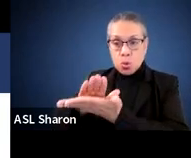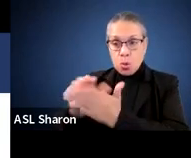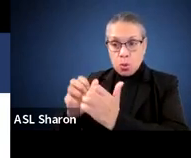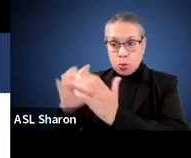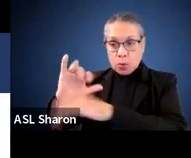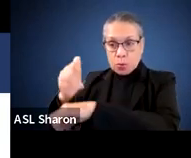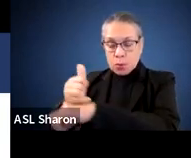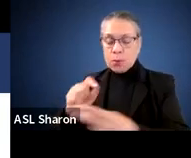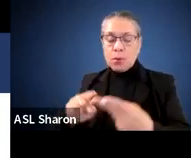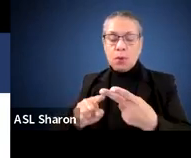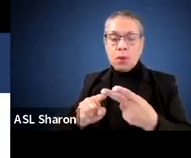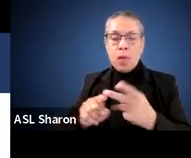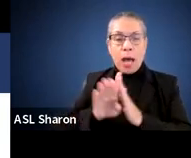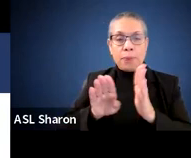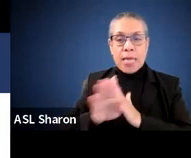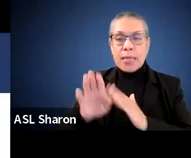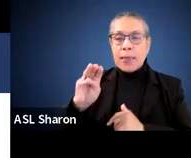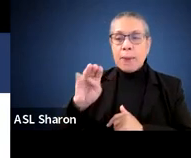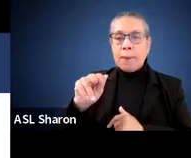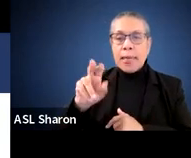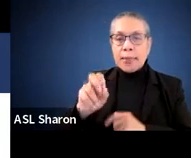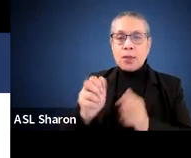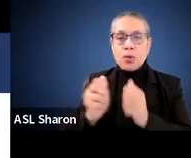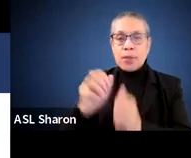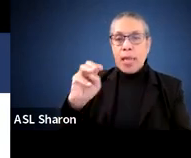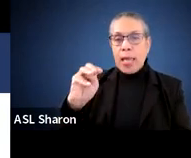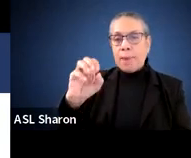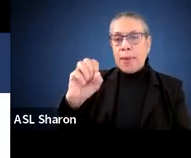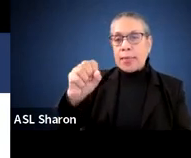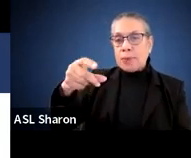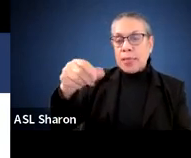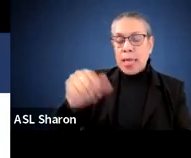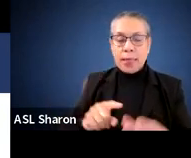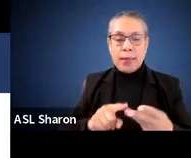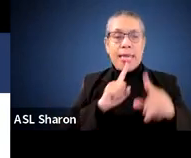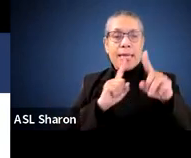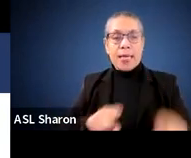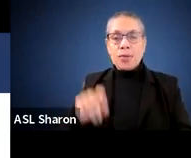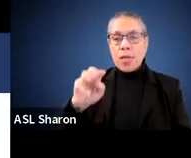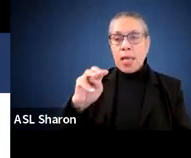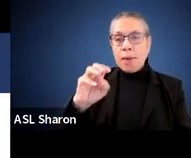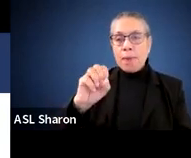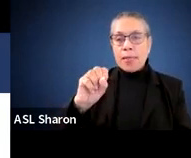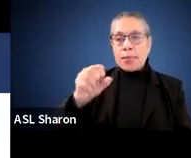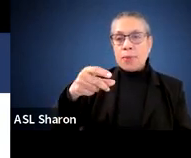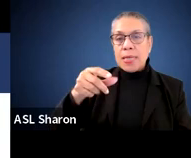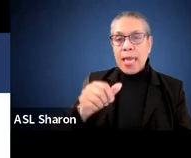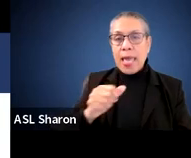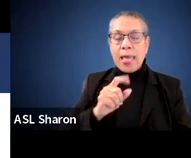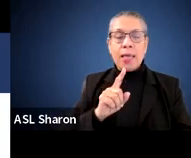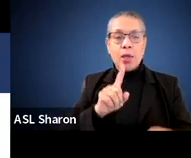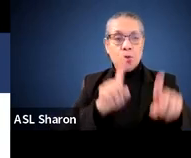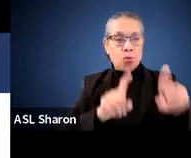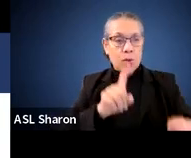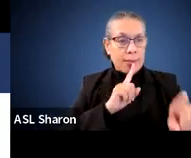updating a district's maintenance practices with the MSBA, answering the MSBA educational profile questionnaire, and